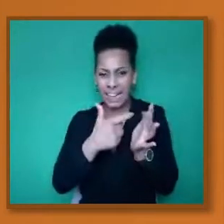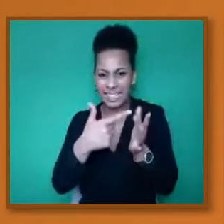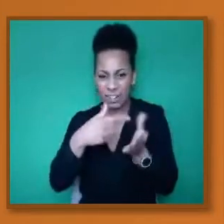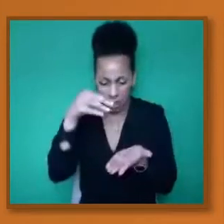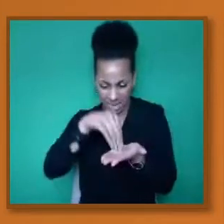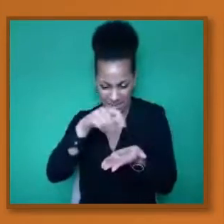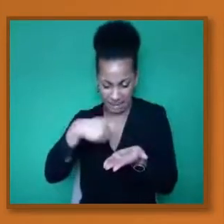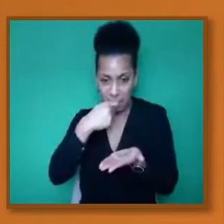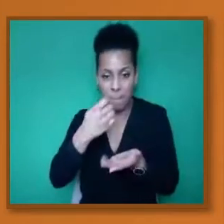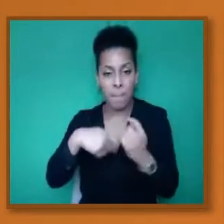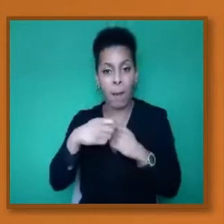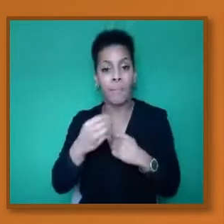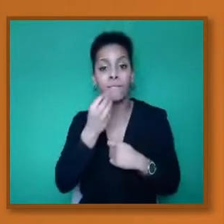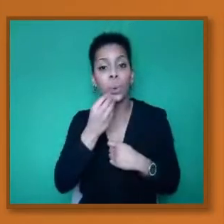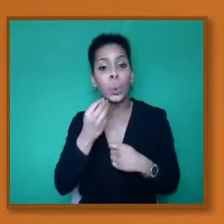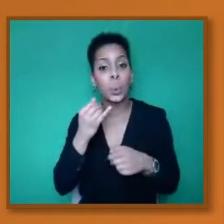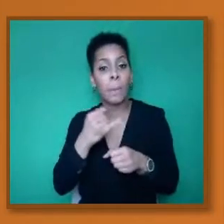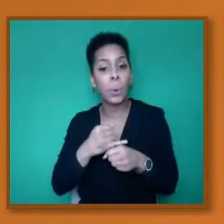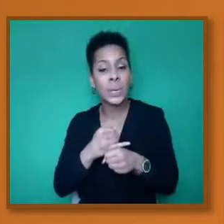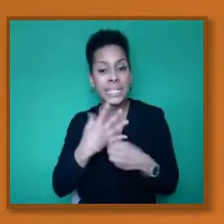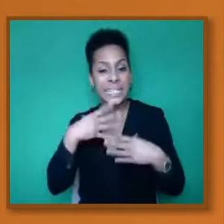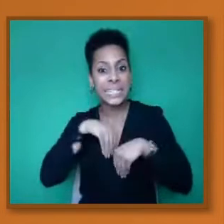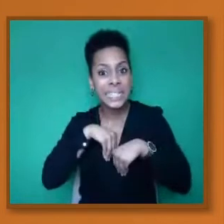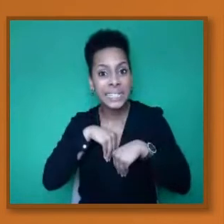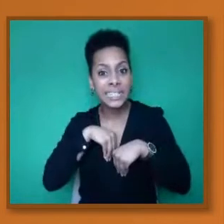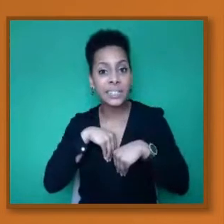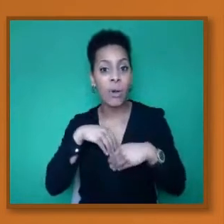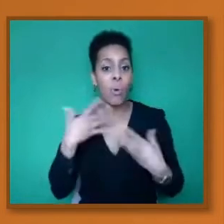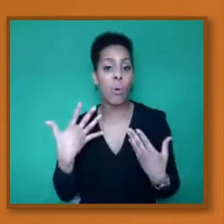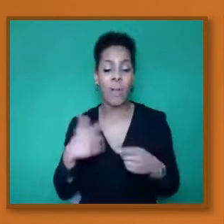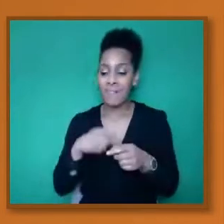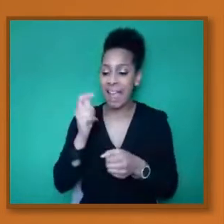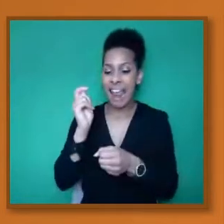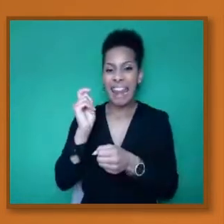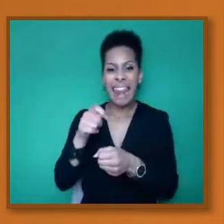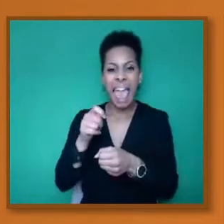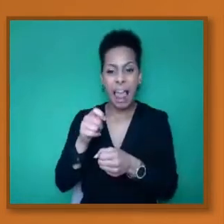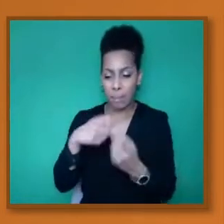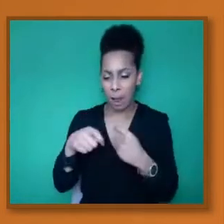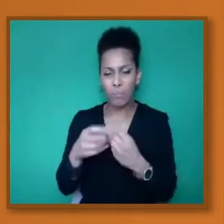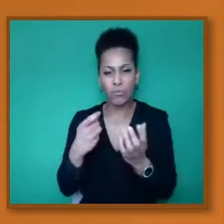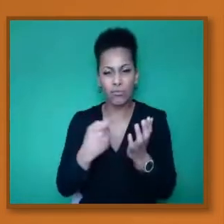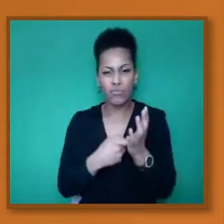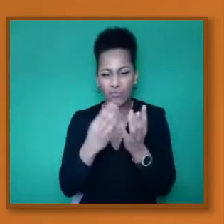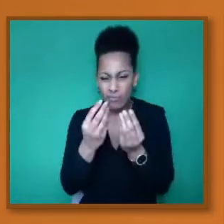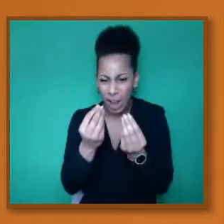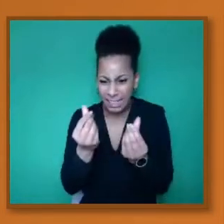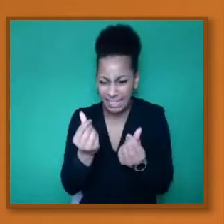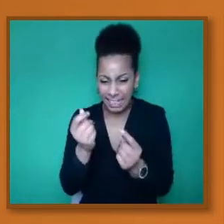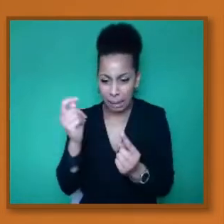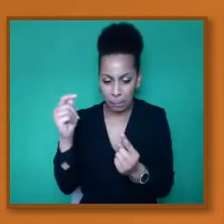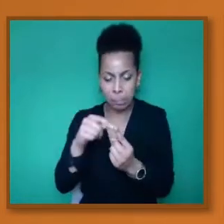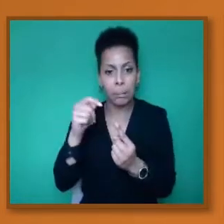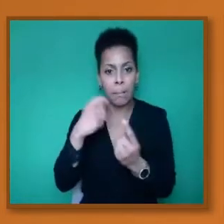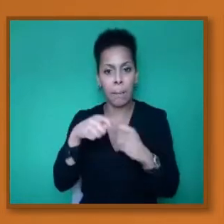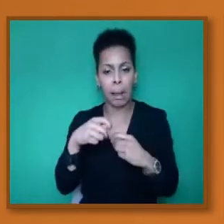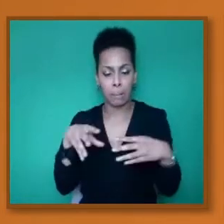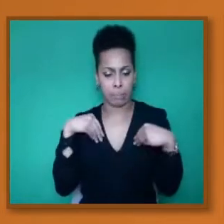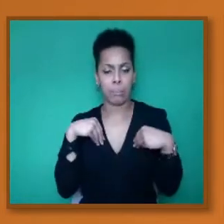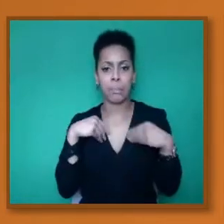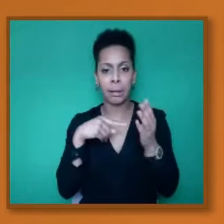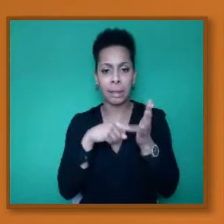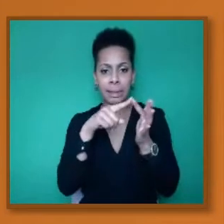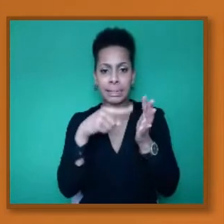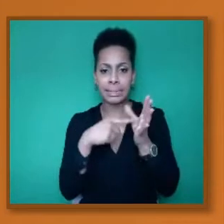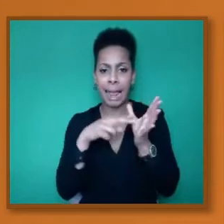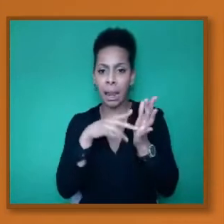and we get, you know, infected by a rusty nail. So there's all various, you know, microorganisms that cause disease. And